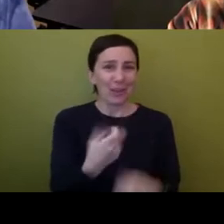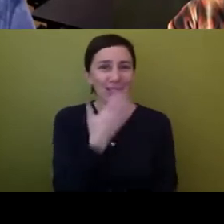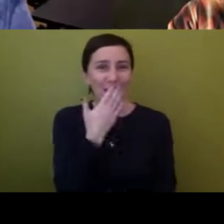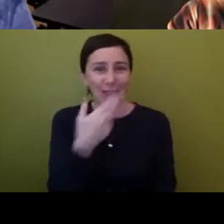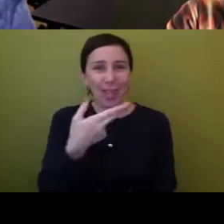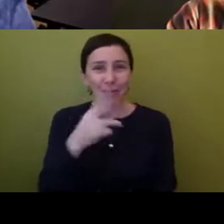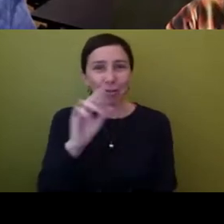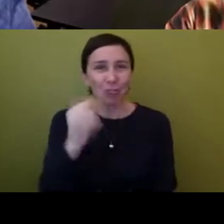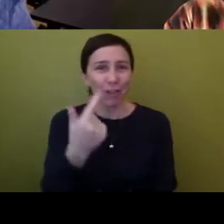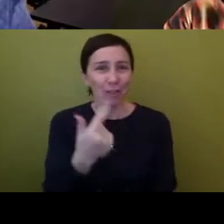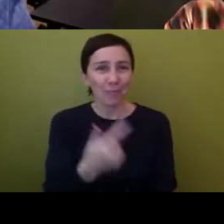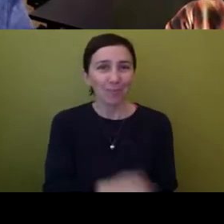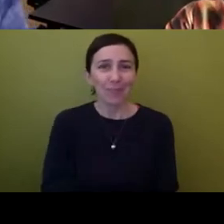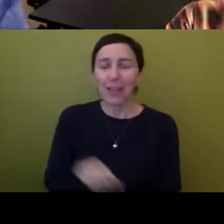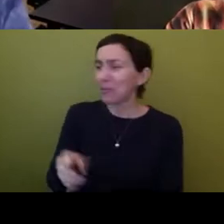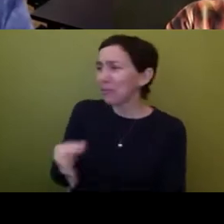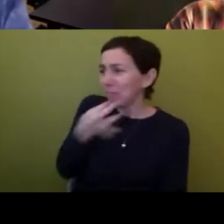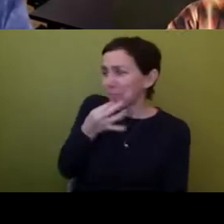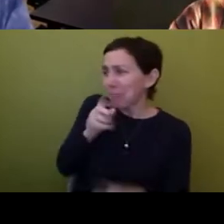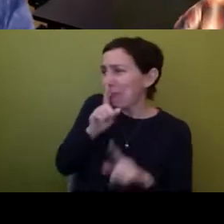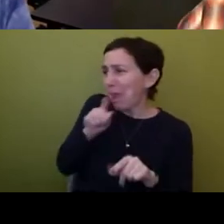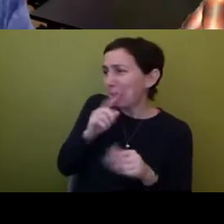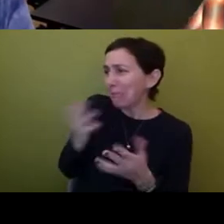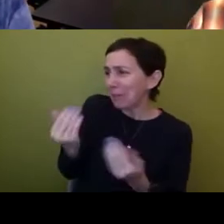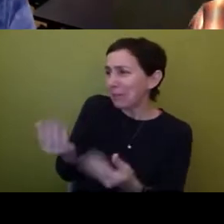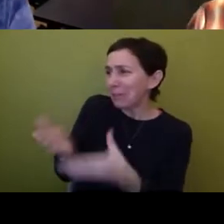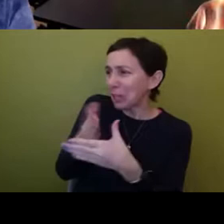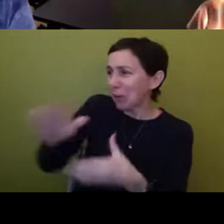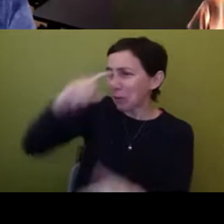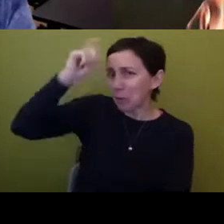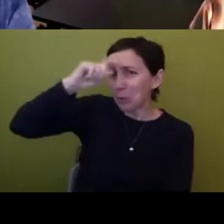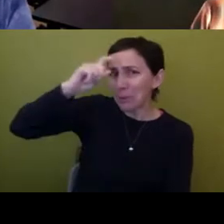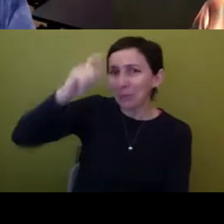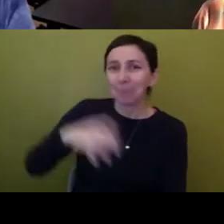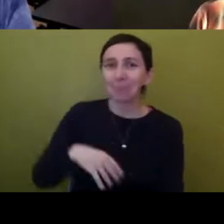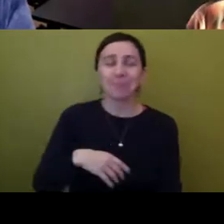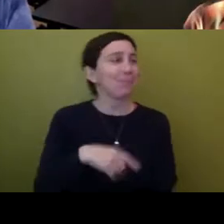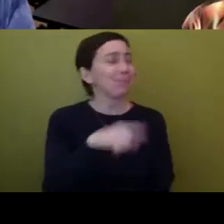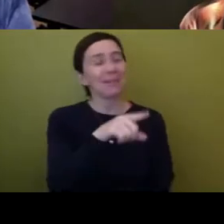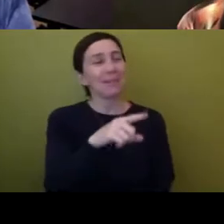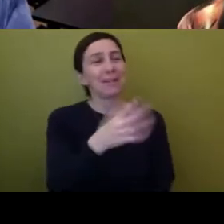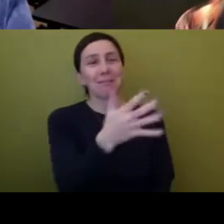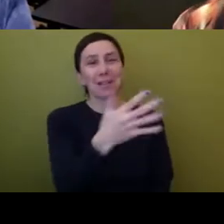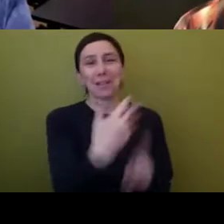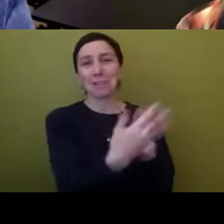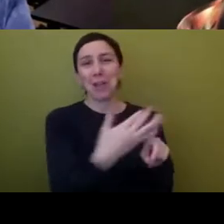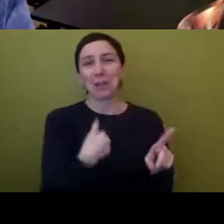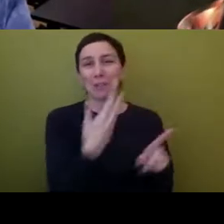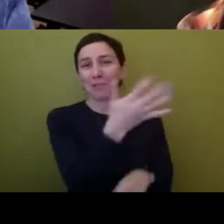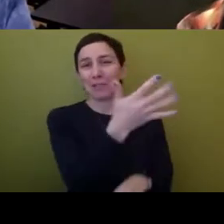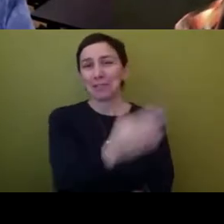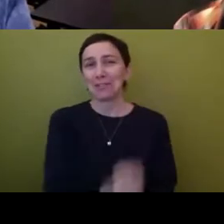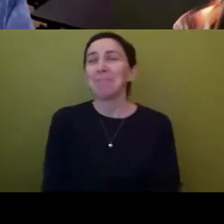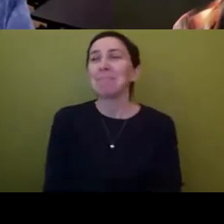Well, you know, it's, it's cause you're so good at this. We will, we want your wisdom. No, no, no flattery will not get you anywhere at this particular point, sir. Um,